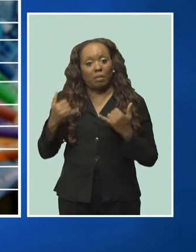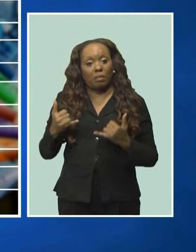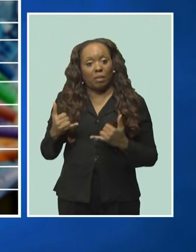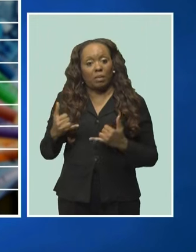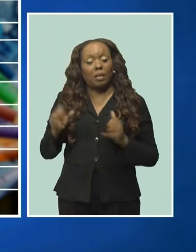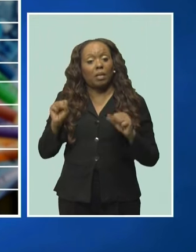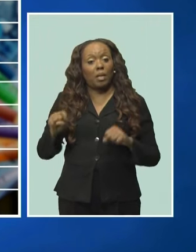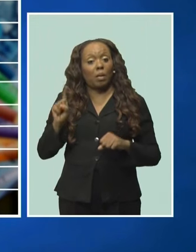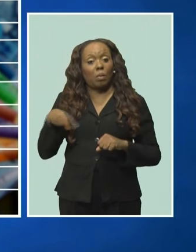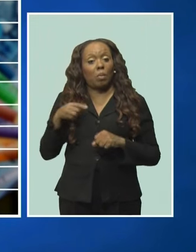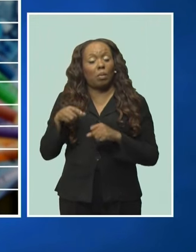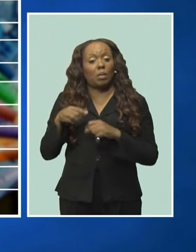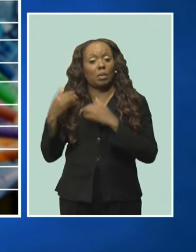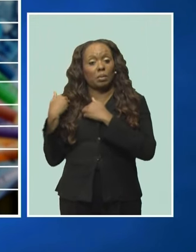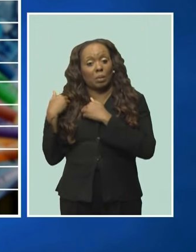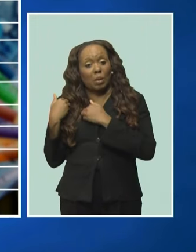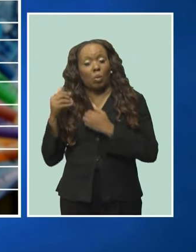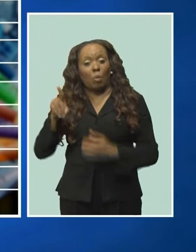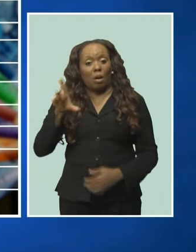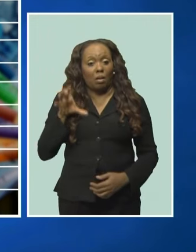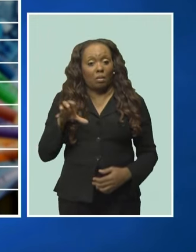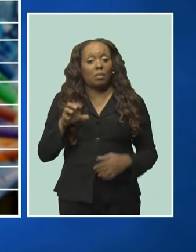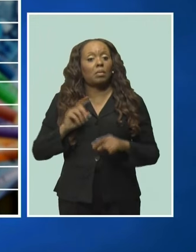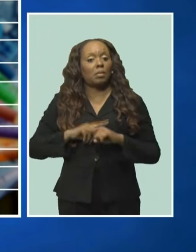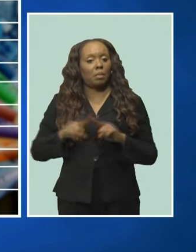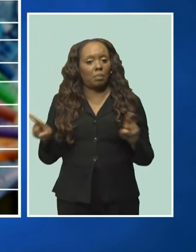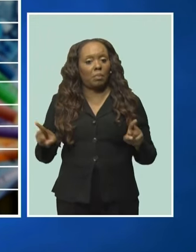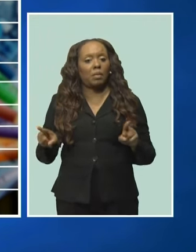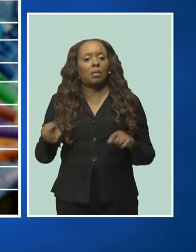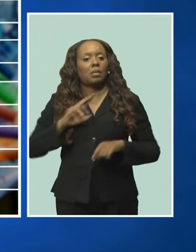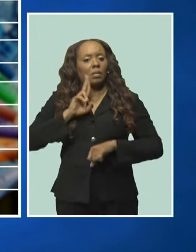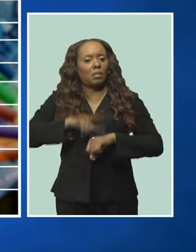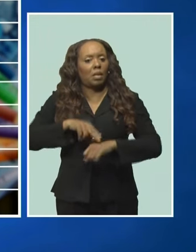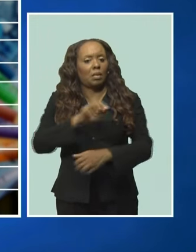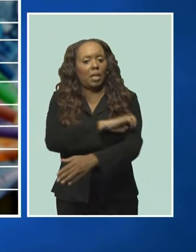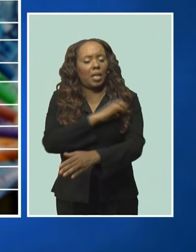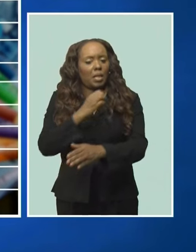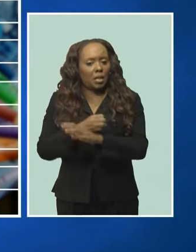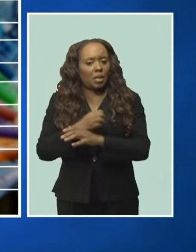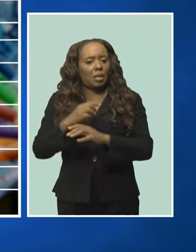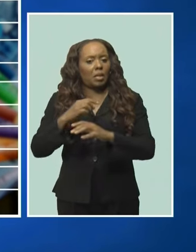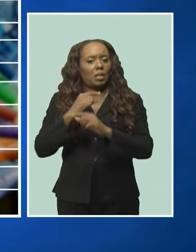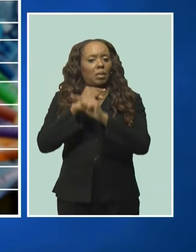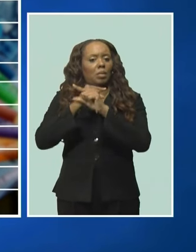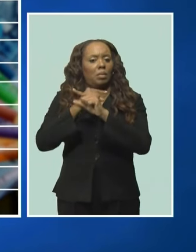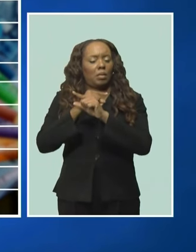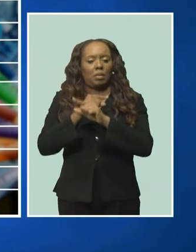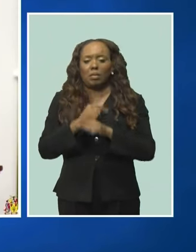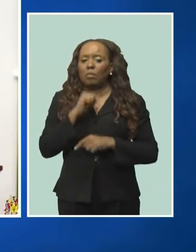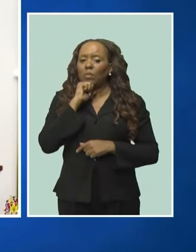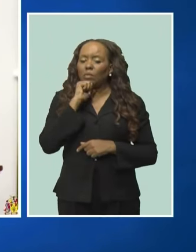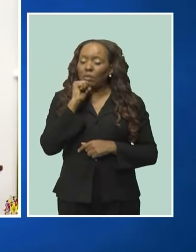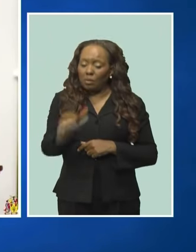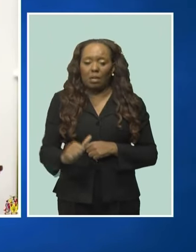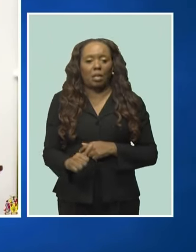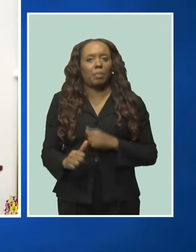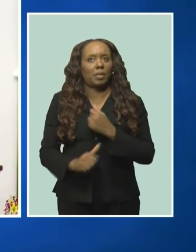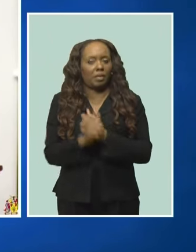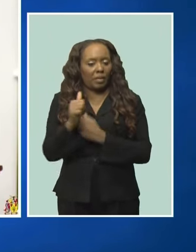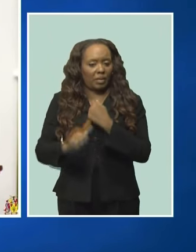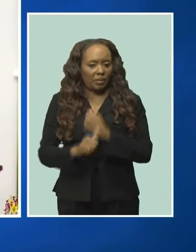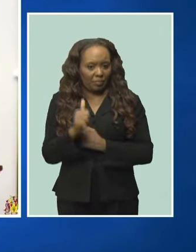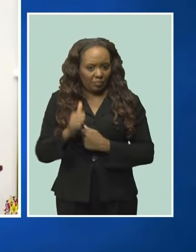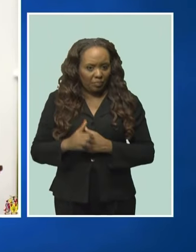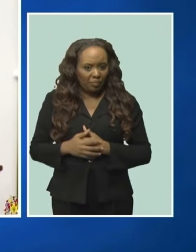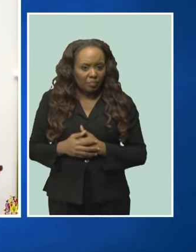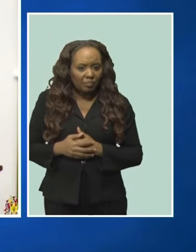another 100. However, she's not going to allow the country's national energy security to be threatened. This is mission number one